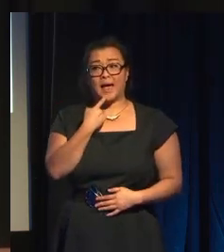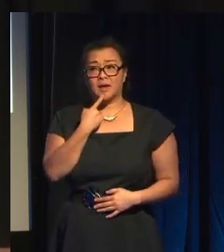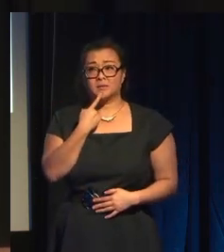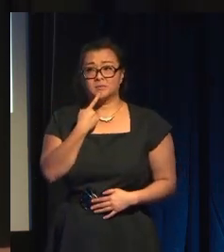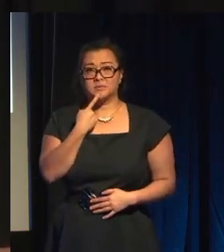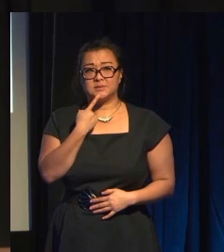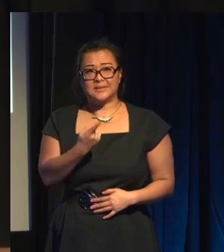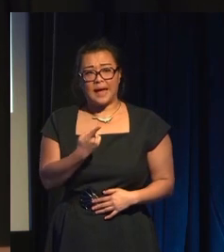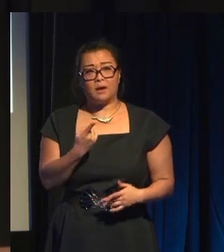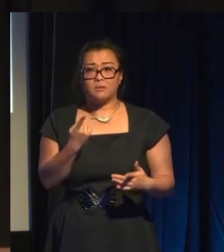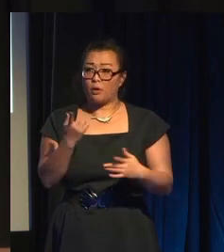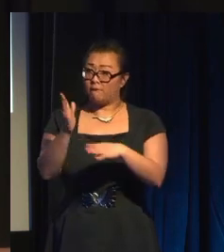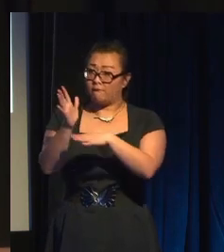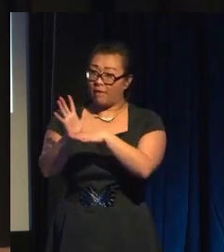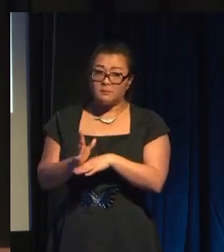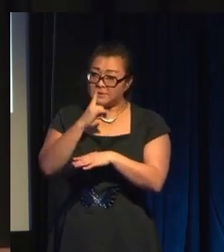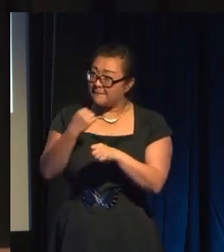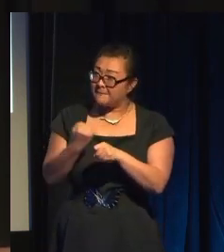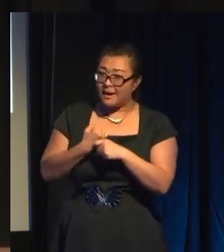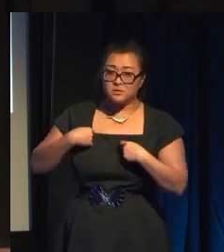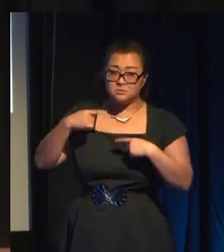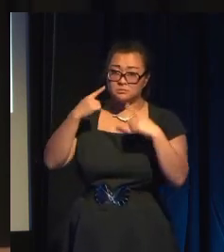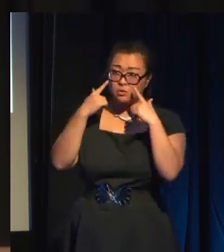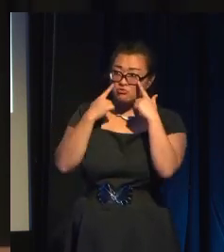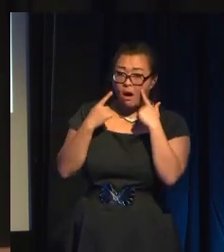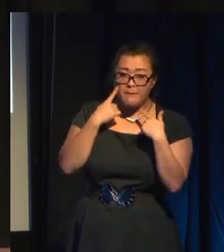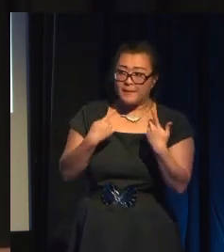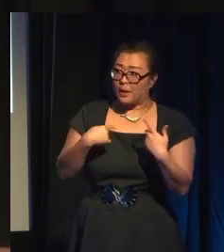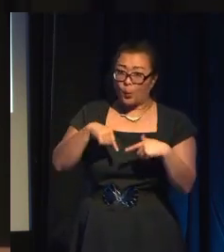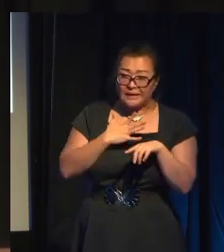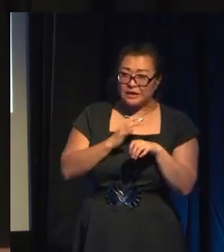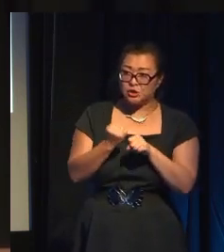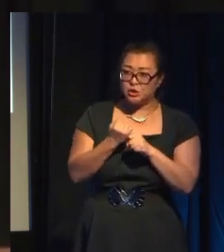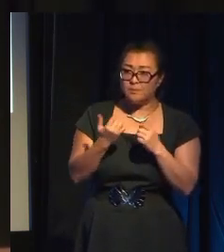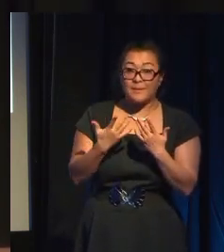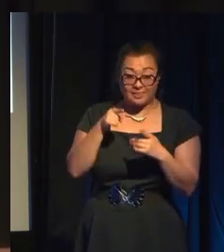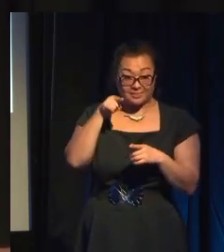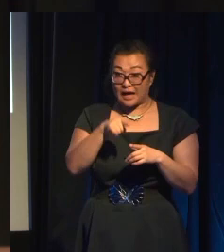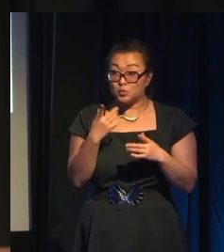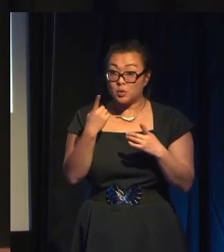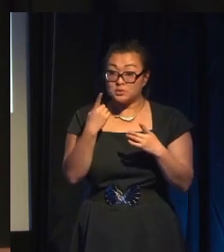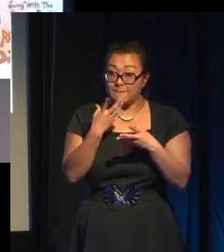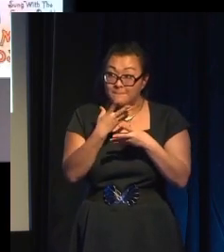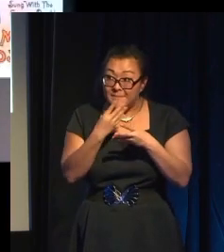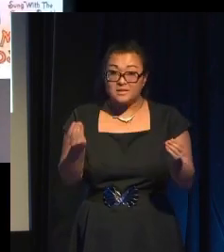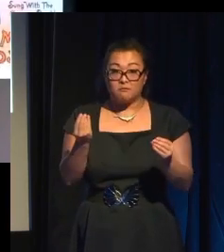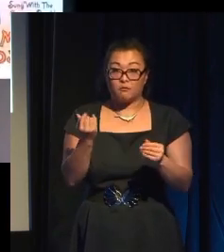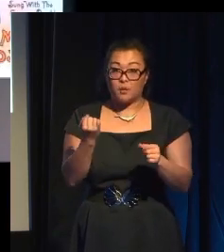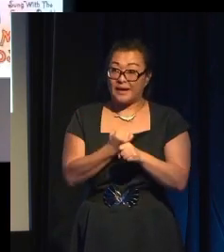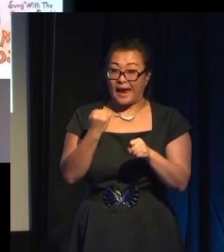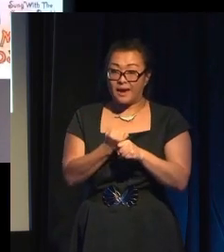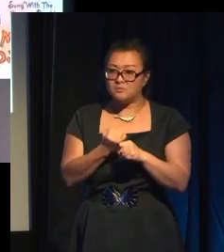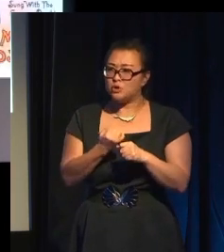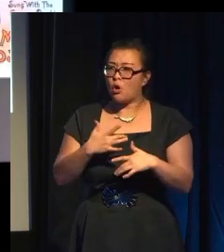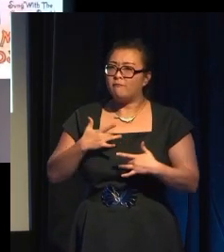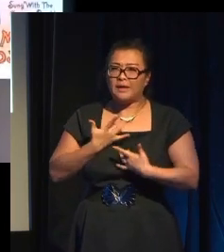films can make us cry, maybe we should do more of that. could... I mean, that's what's missing from games. We're not crying enough, not feeling deeply enough.